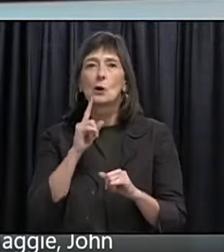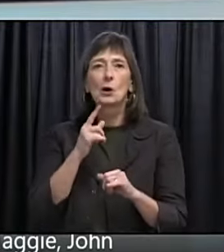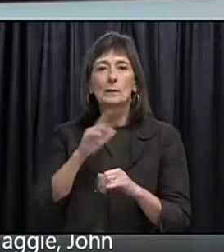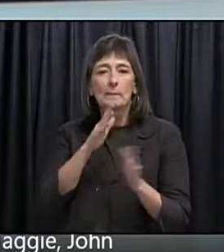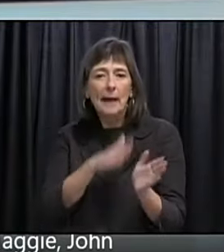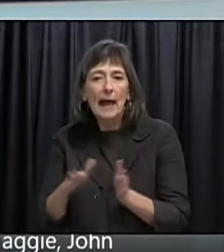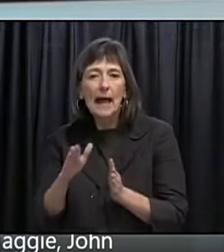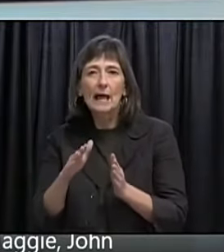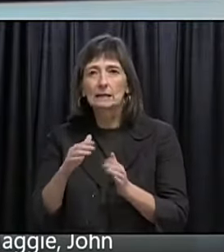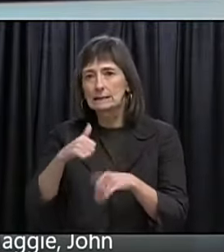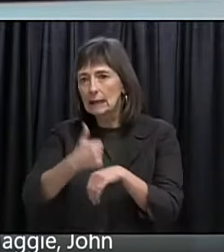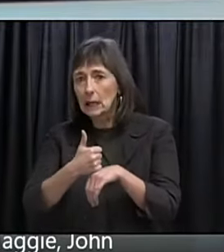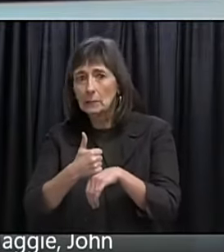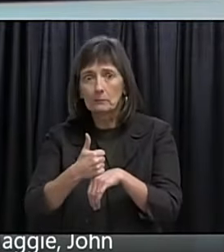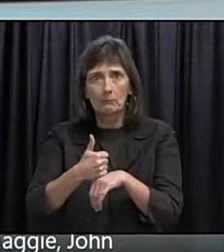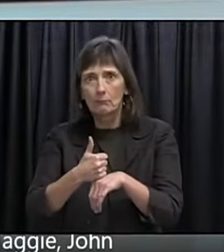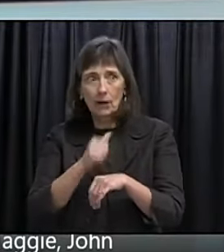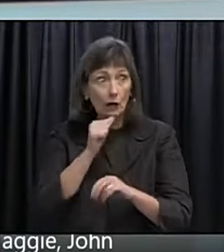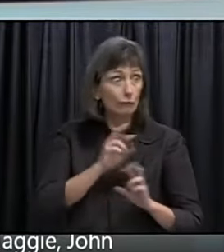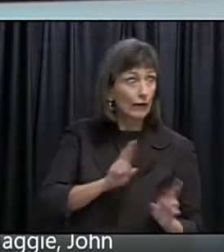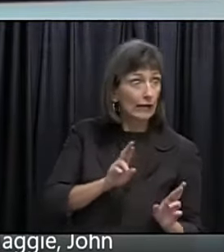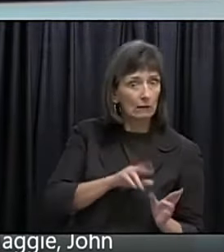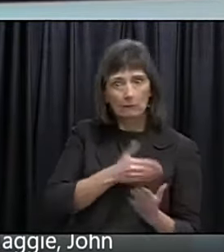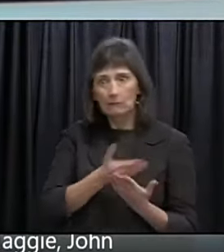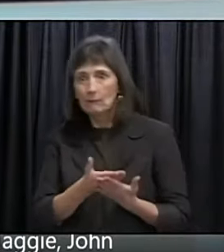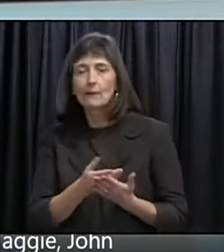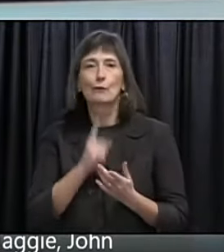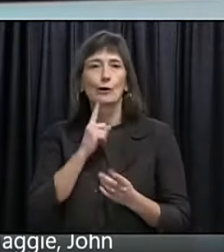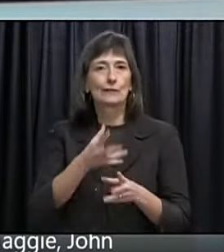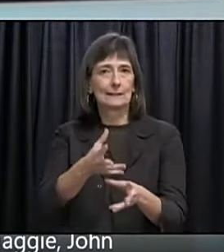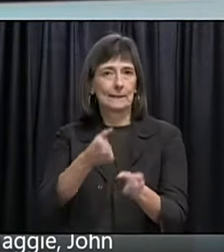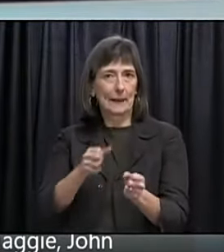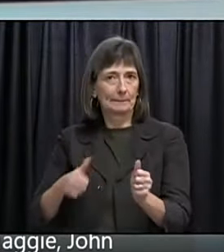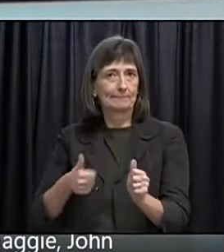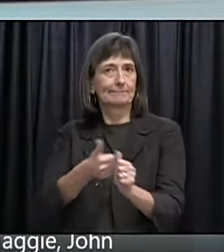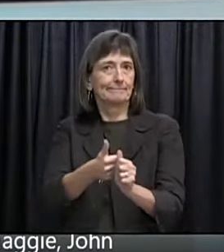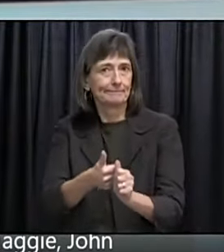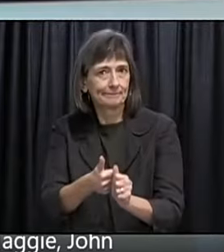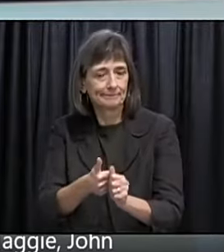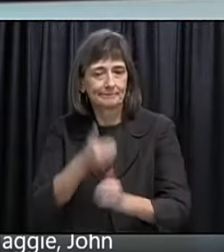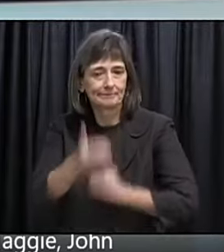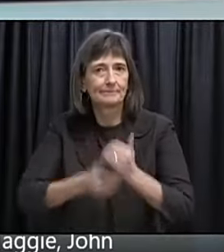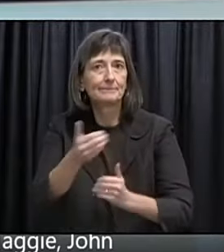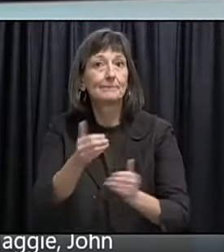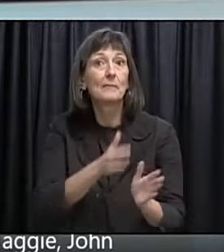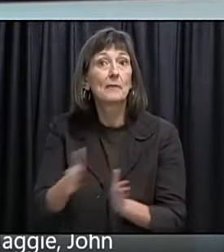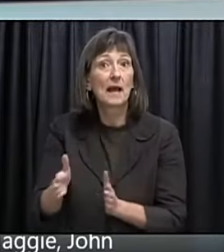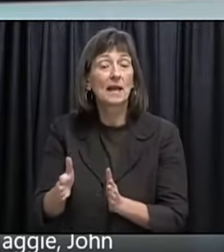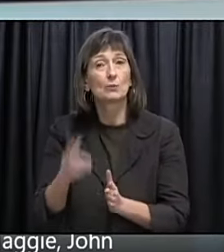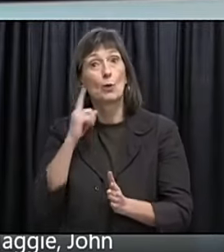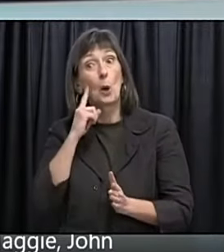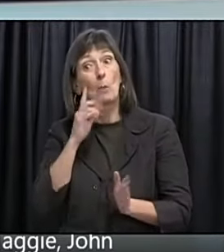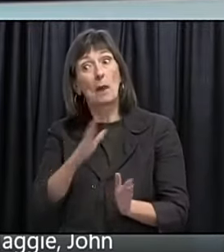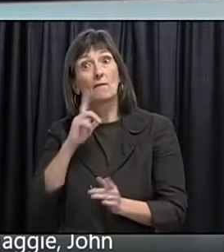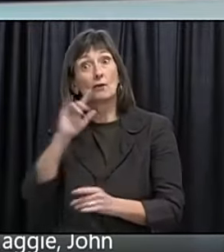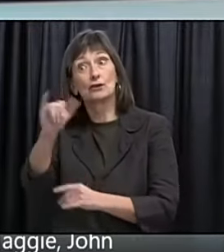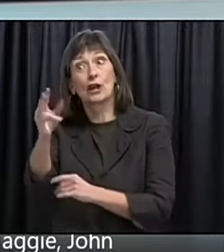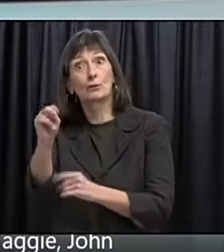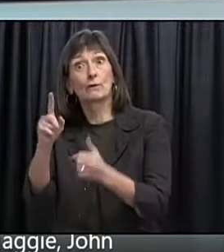plan. Which we had initially thought we would be rolling out. Between Christmas and New Year. Or even in the first weeks of January.